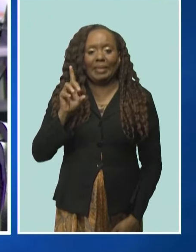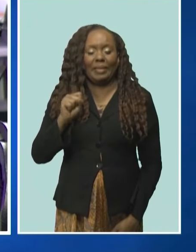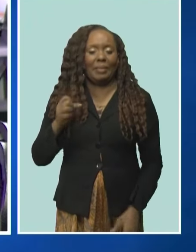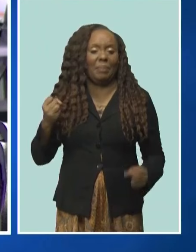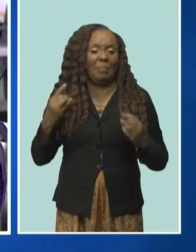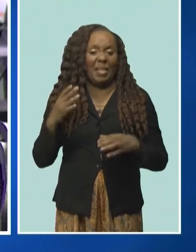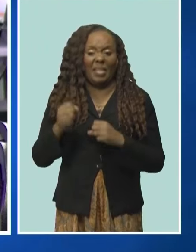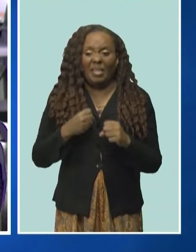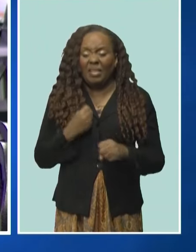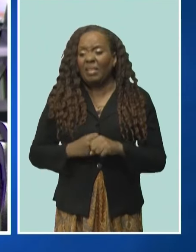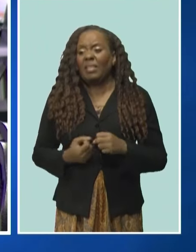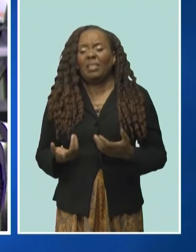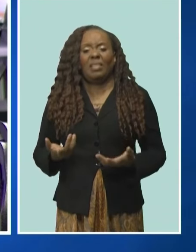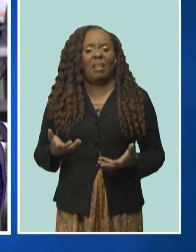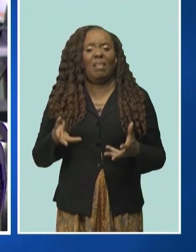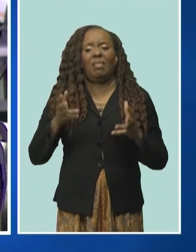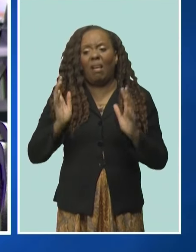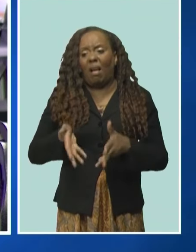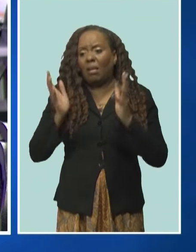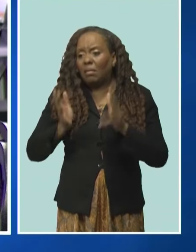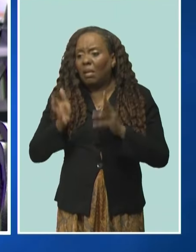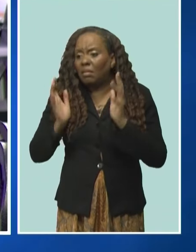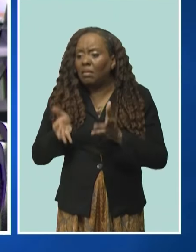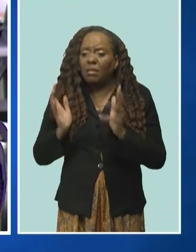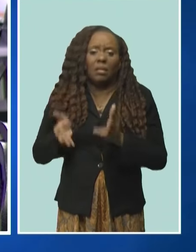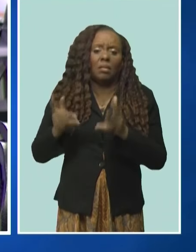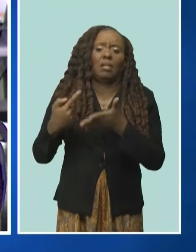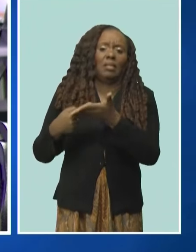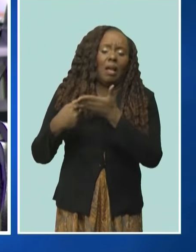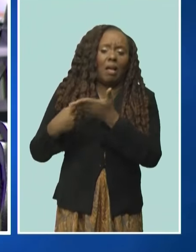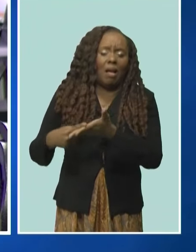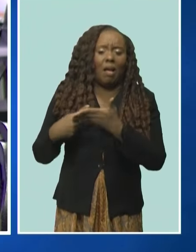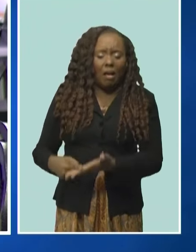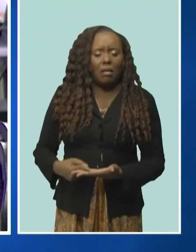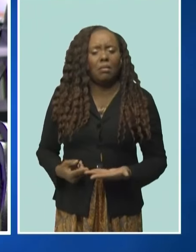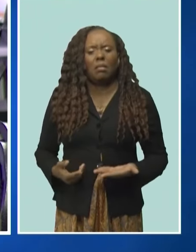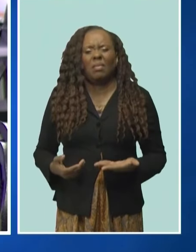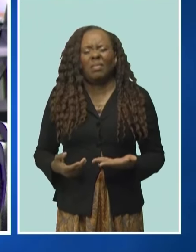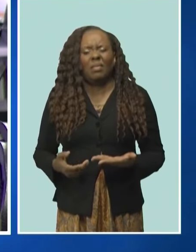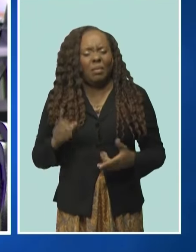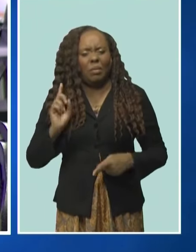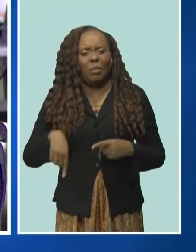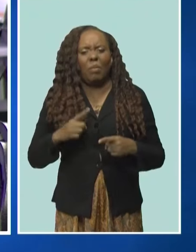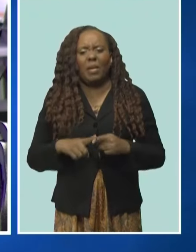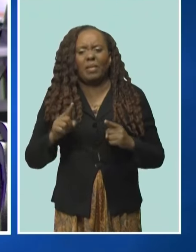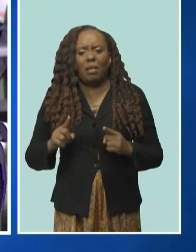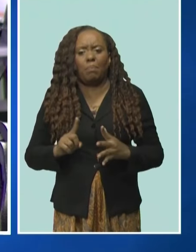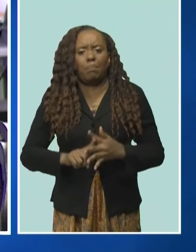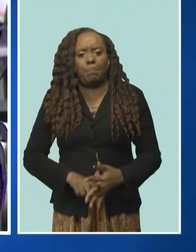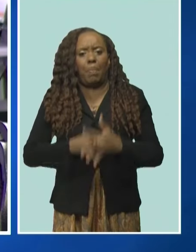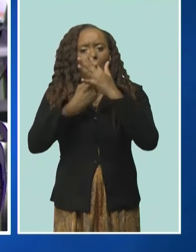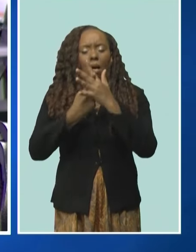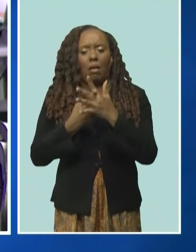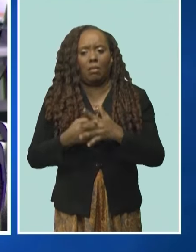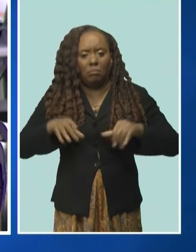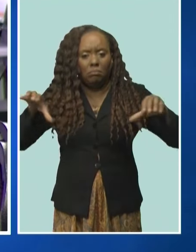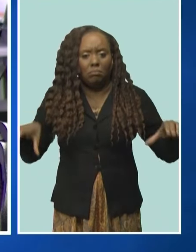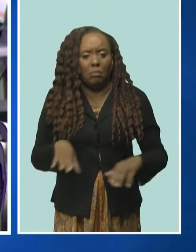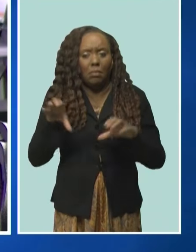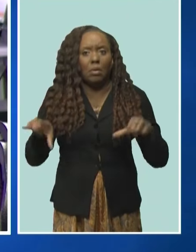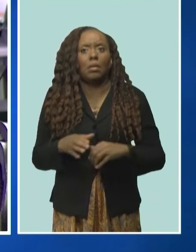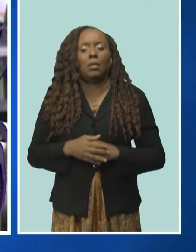do we move from conversation to implementation? Where do we find the capital and the new capital that is